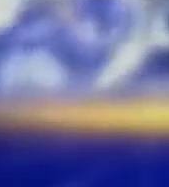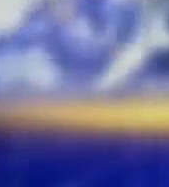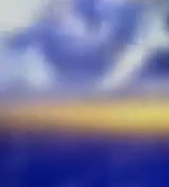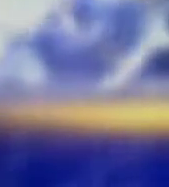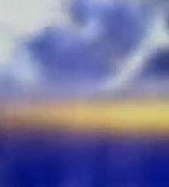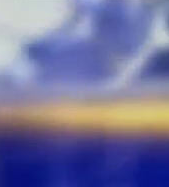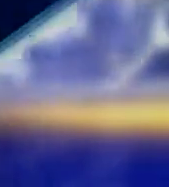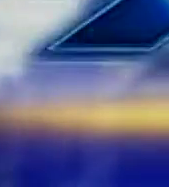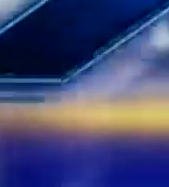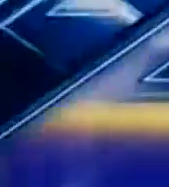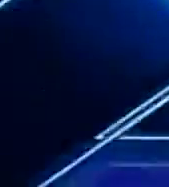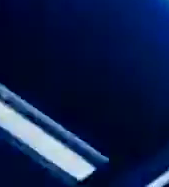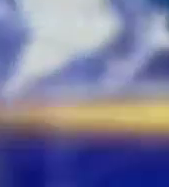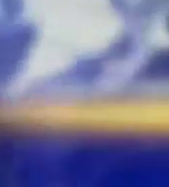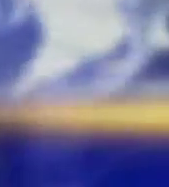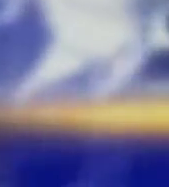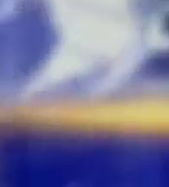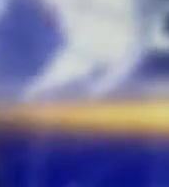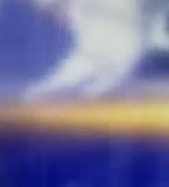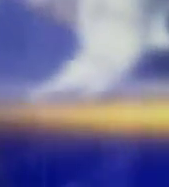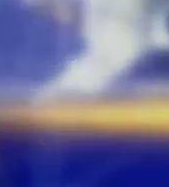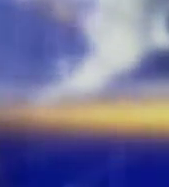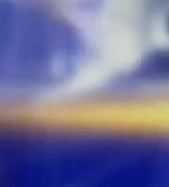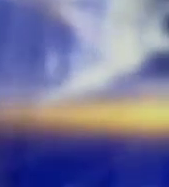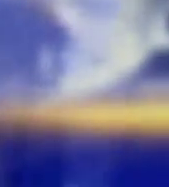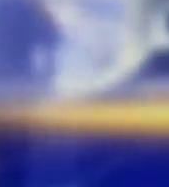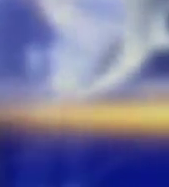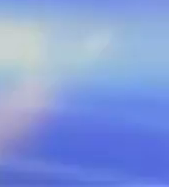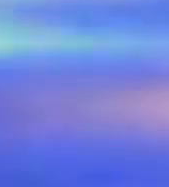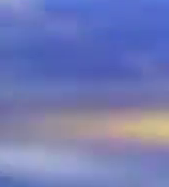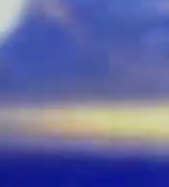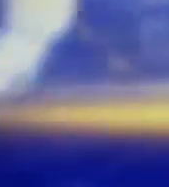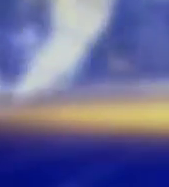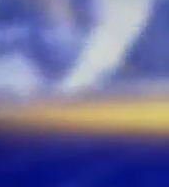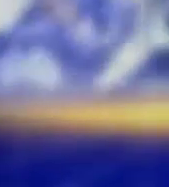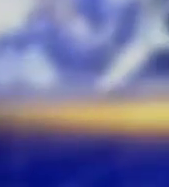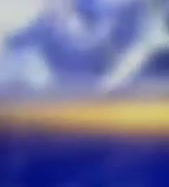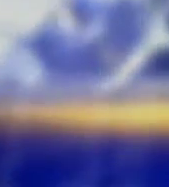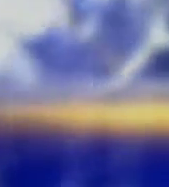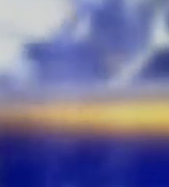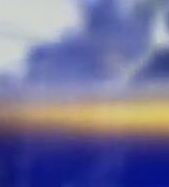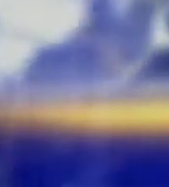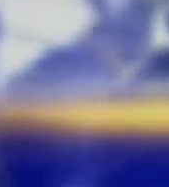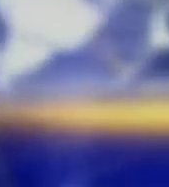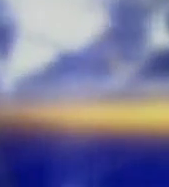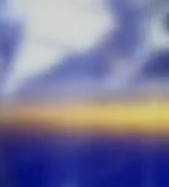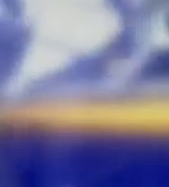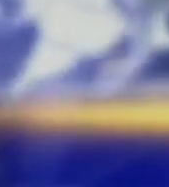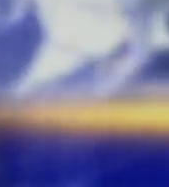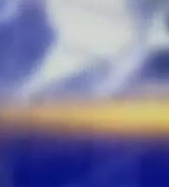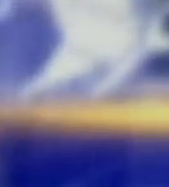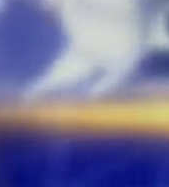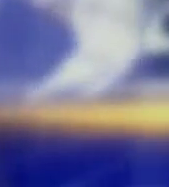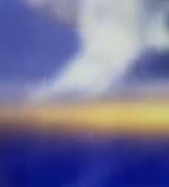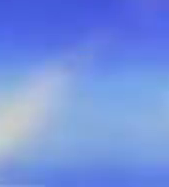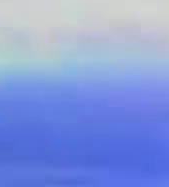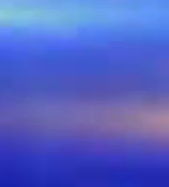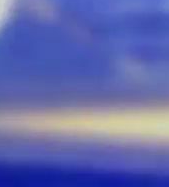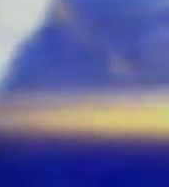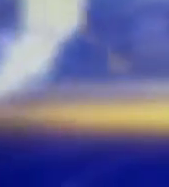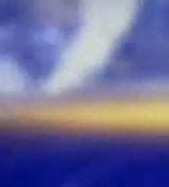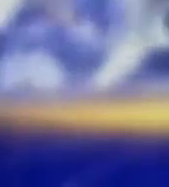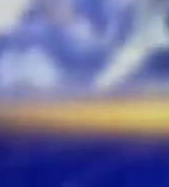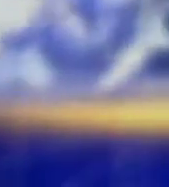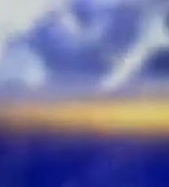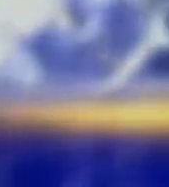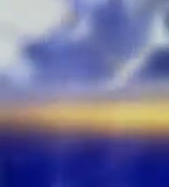over 115 shares. In international business, American Jim Yong Kim was tapped by the World Bank's board Monday to be